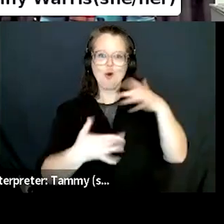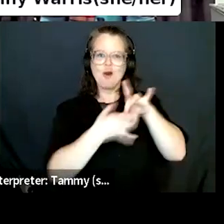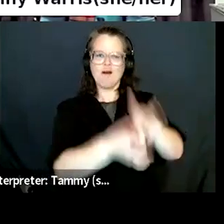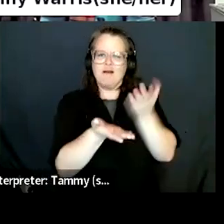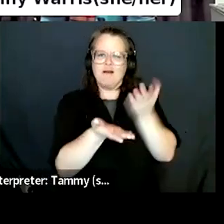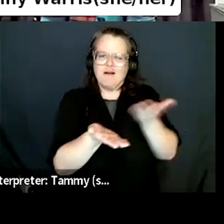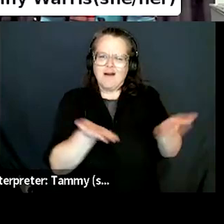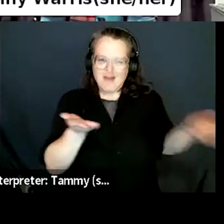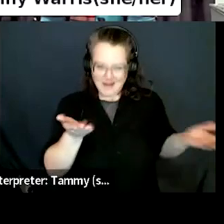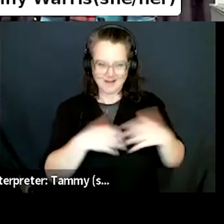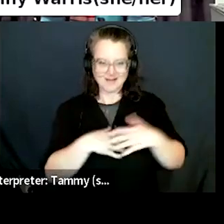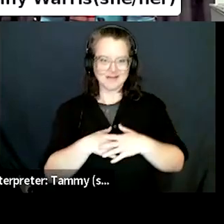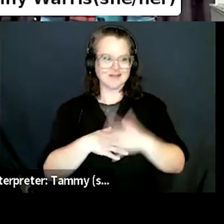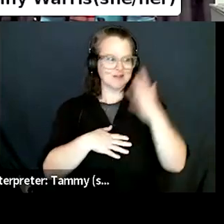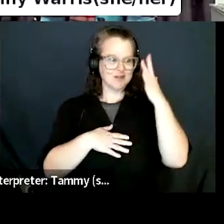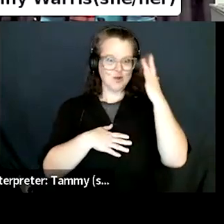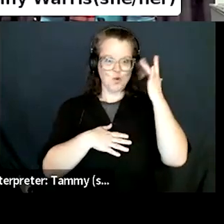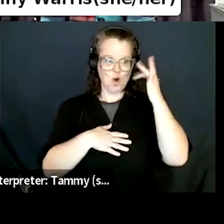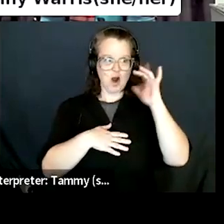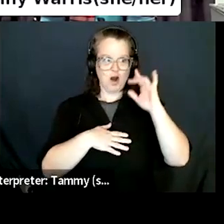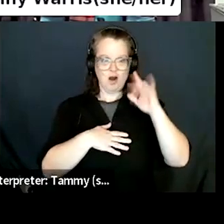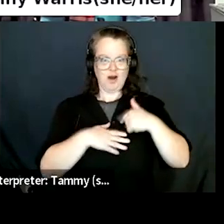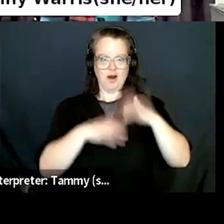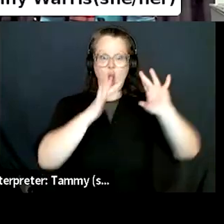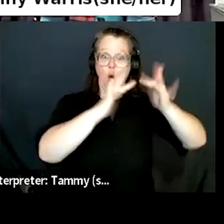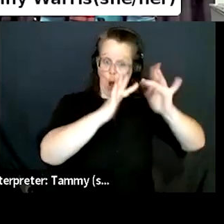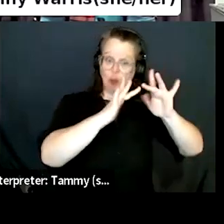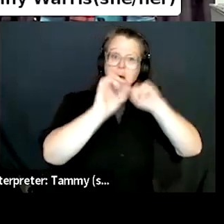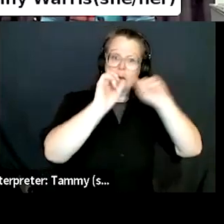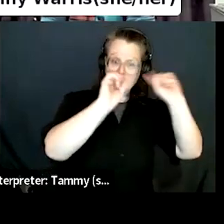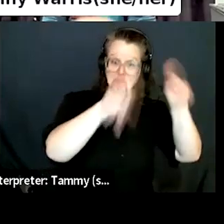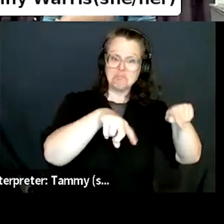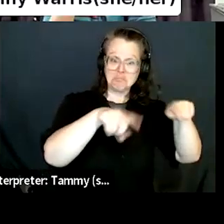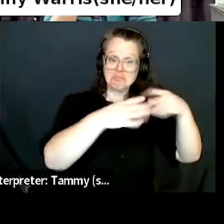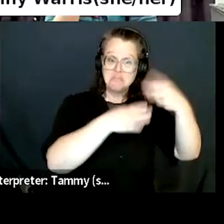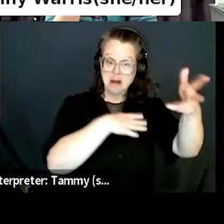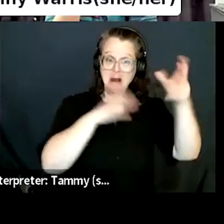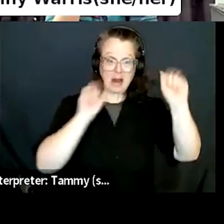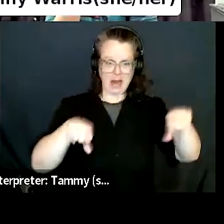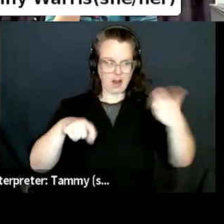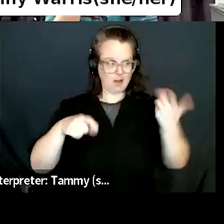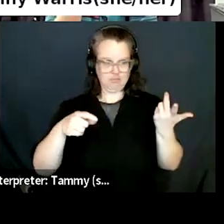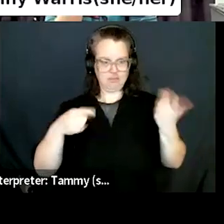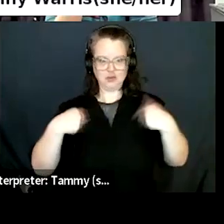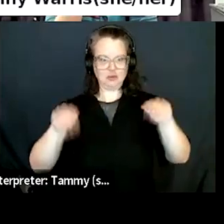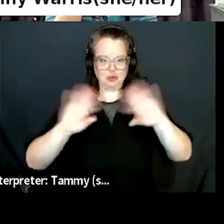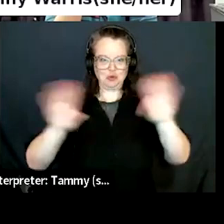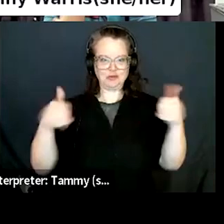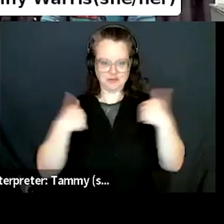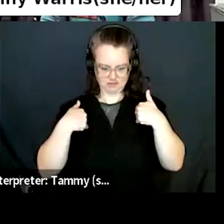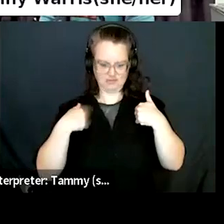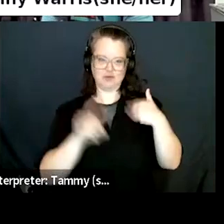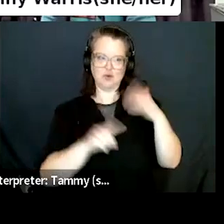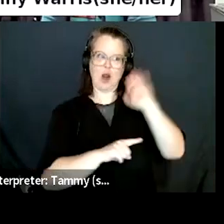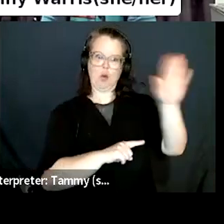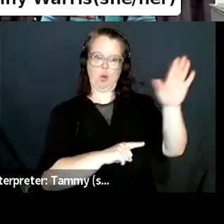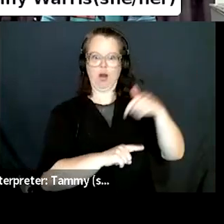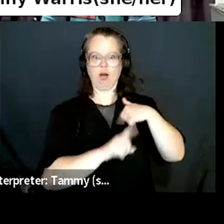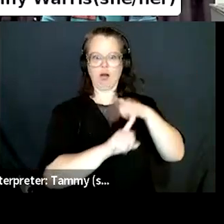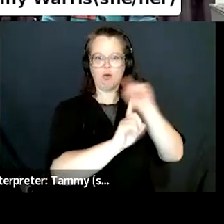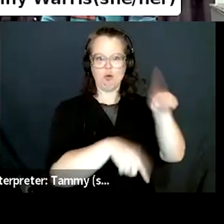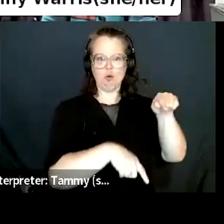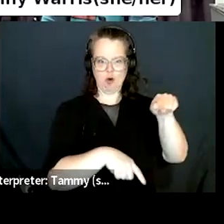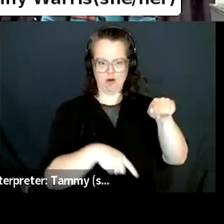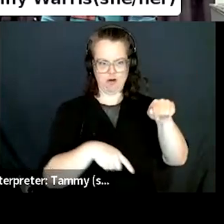like no from the majors. Yes. From the Indies. Um, and anytime I can make a pal with an indie publisher